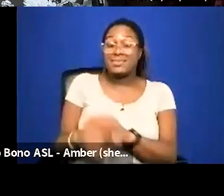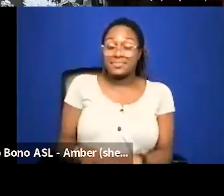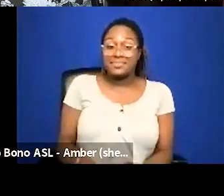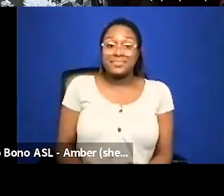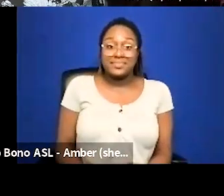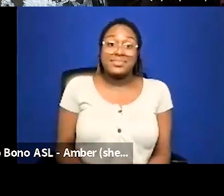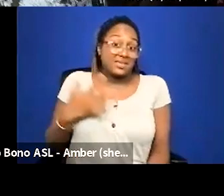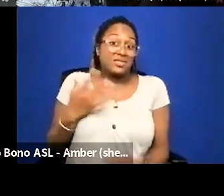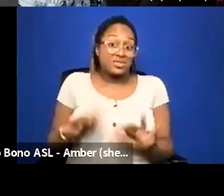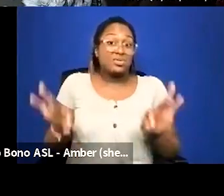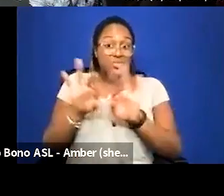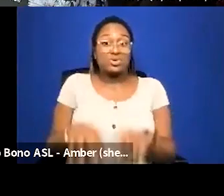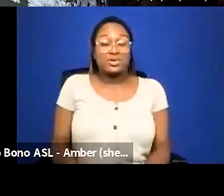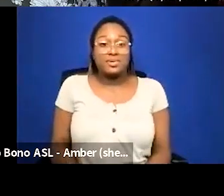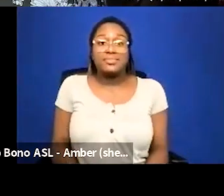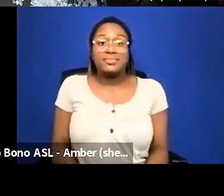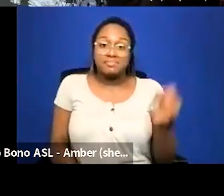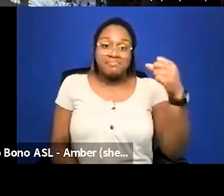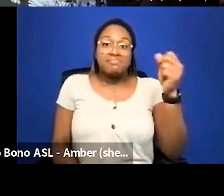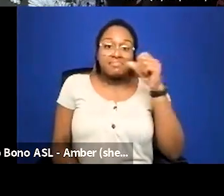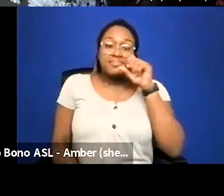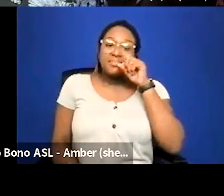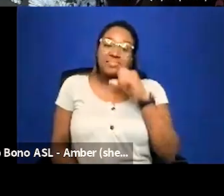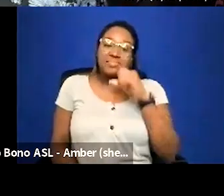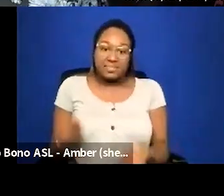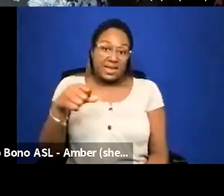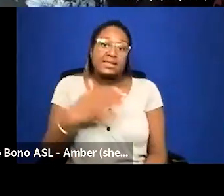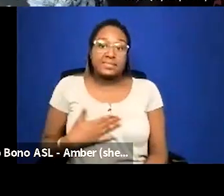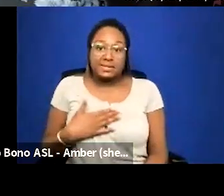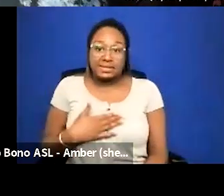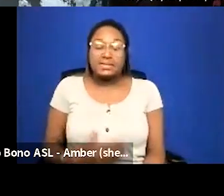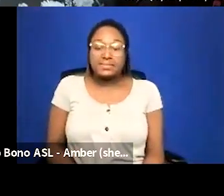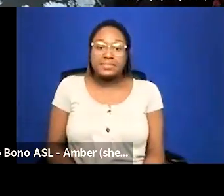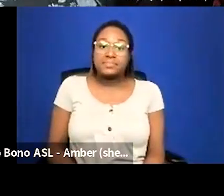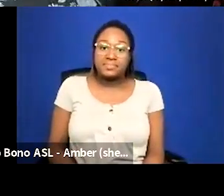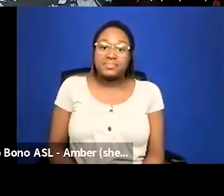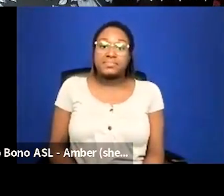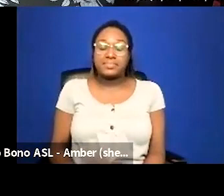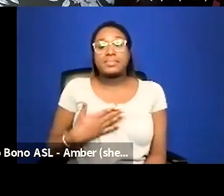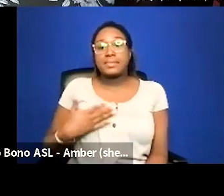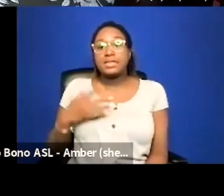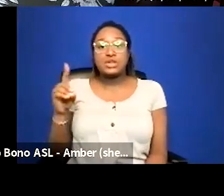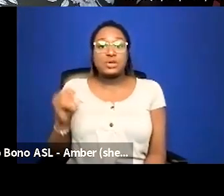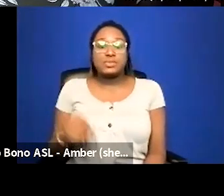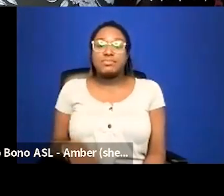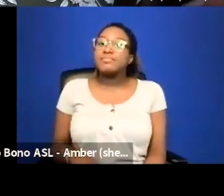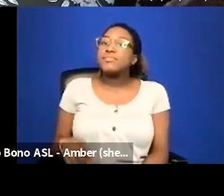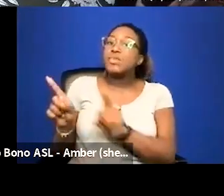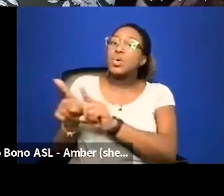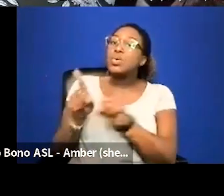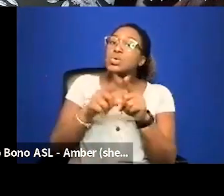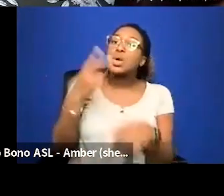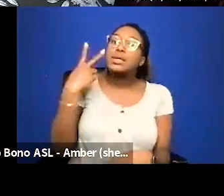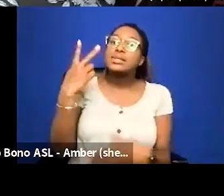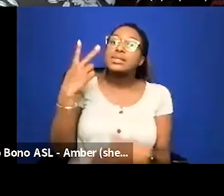feels really important yeah so yes please please do well and there are also i also see some